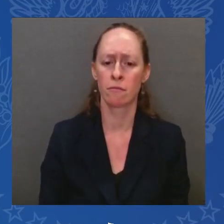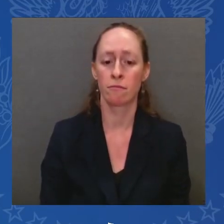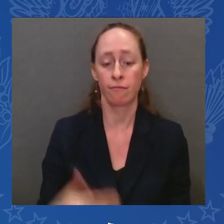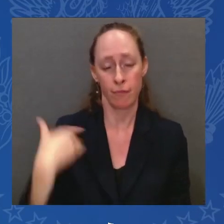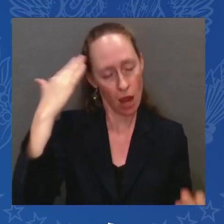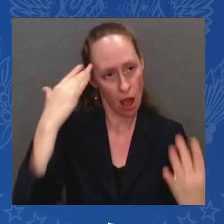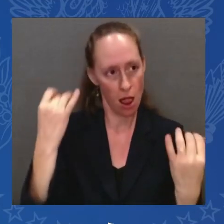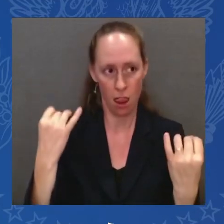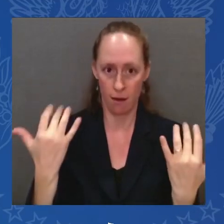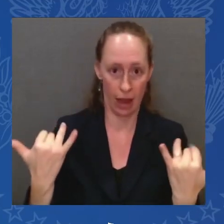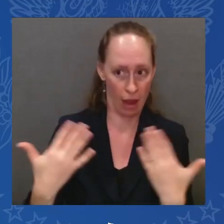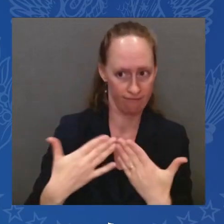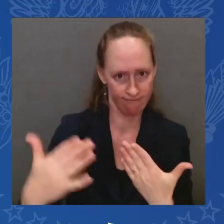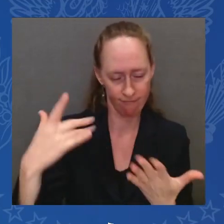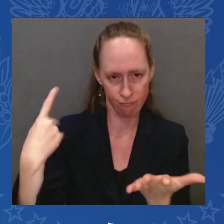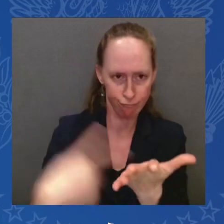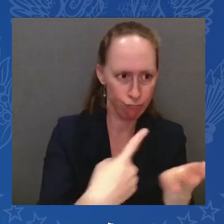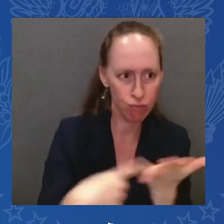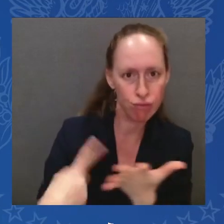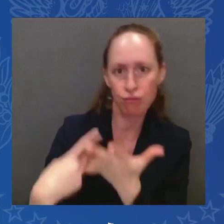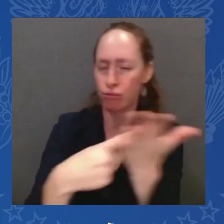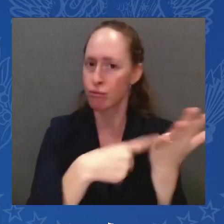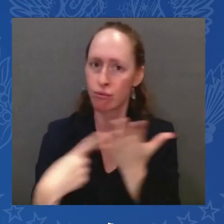I'm really, quite frankly, concerned